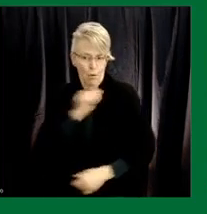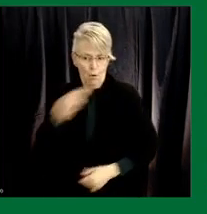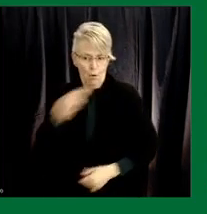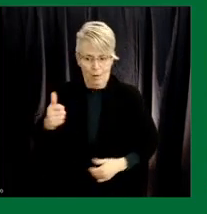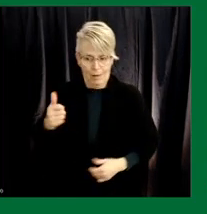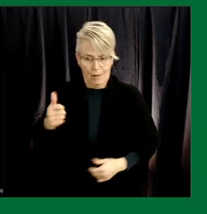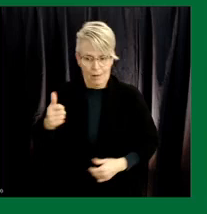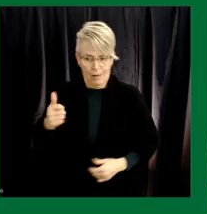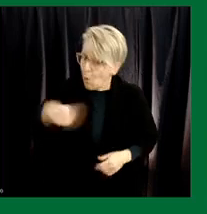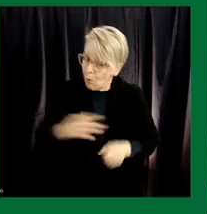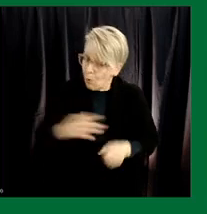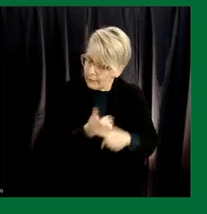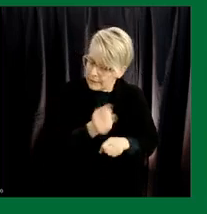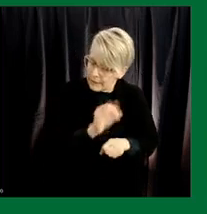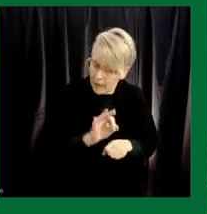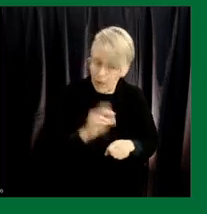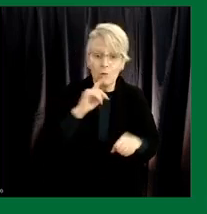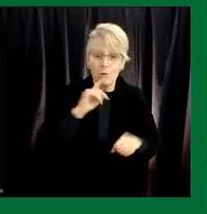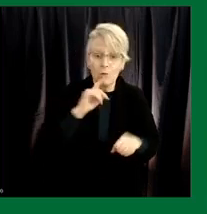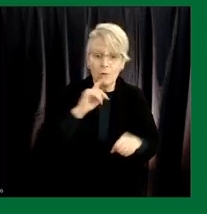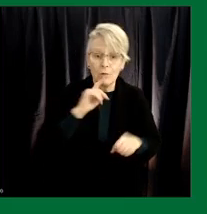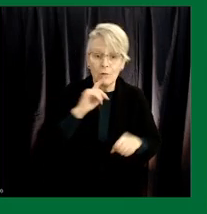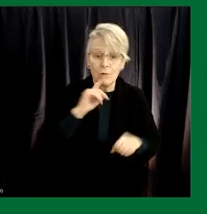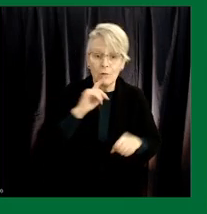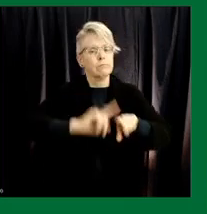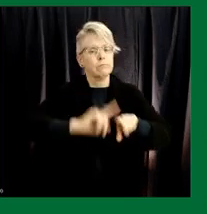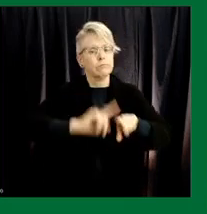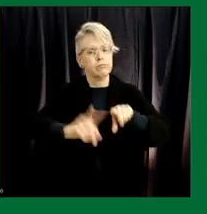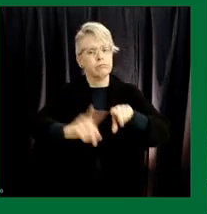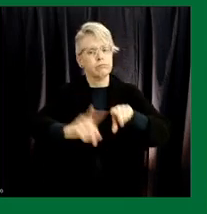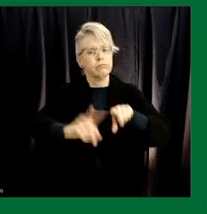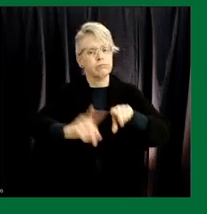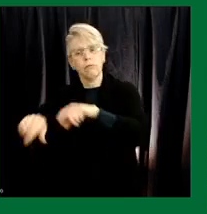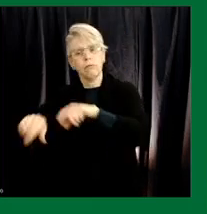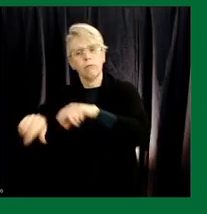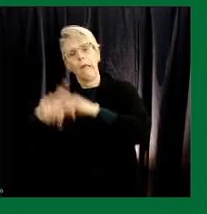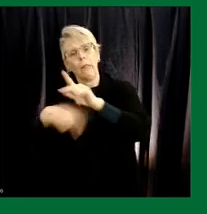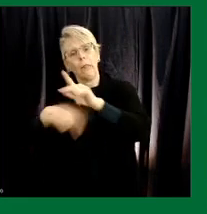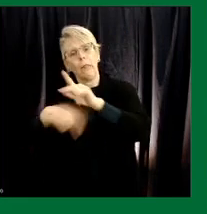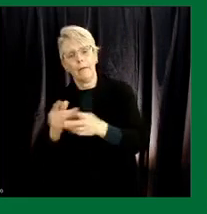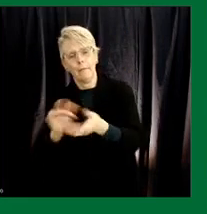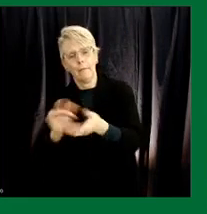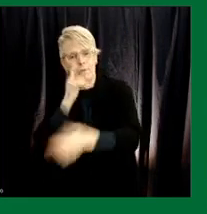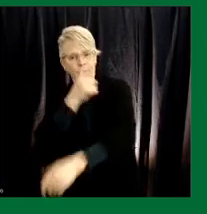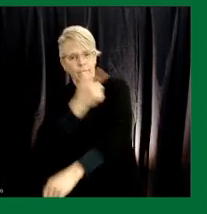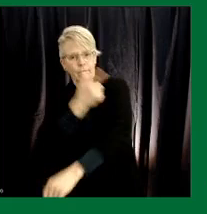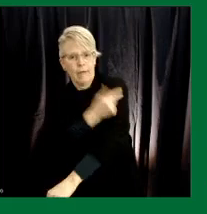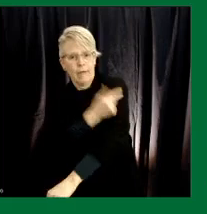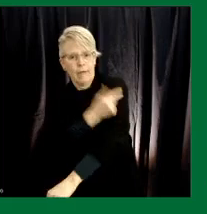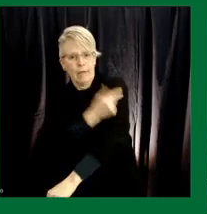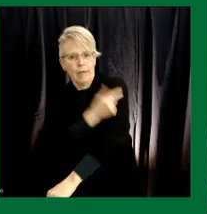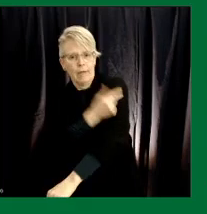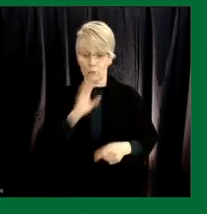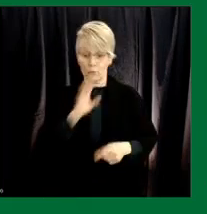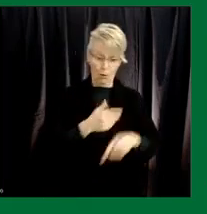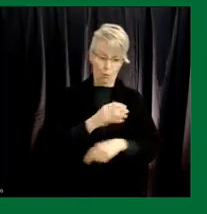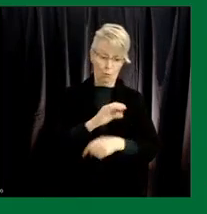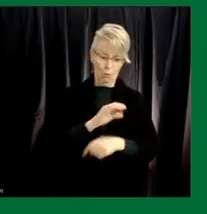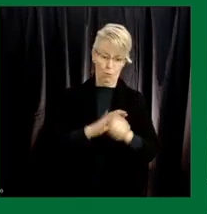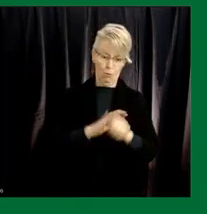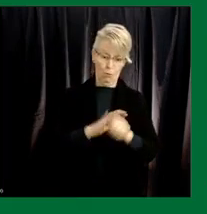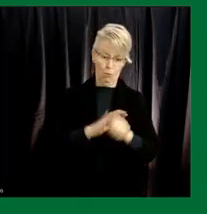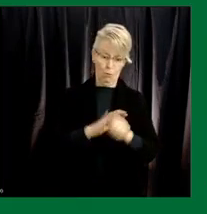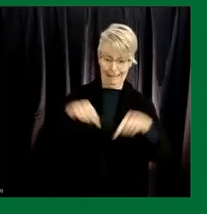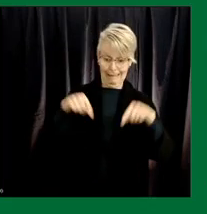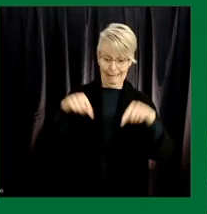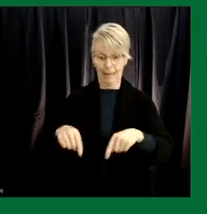covert 19 but it will be able in the future to to address any other vaccine and in the context of covert 19 this facility is one of the